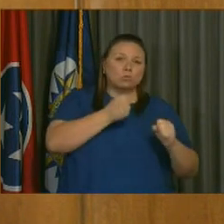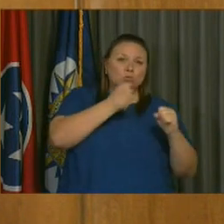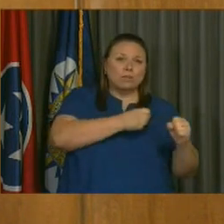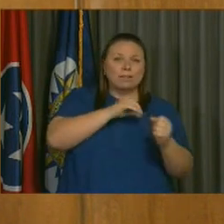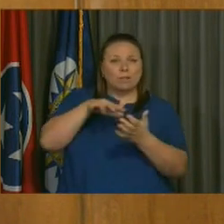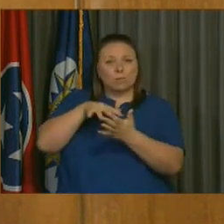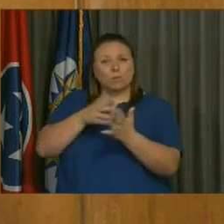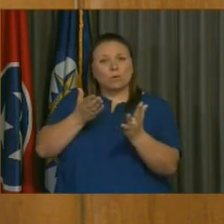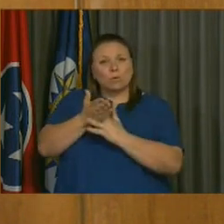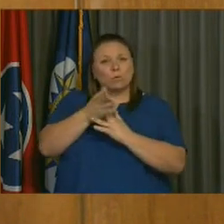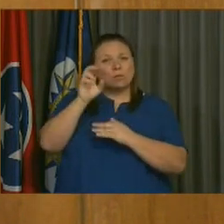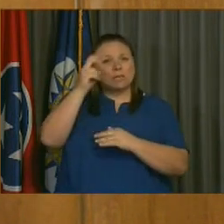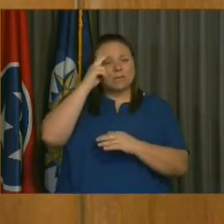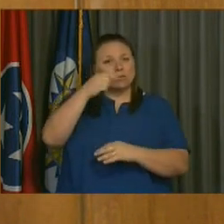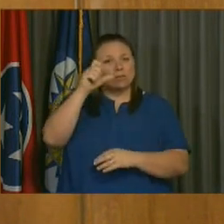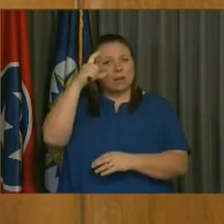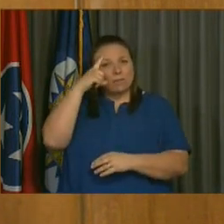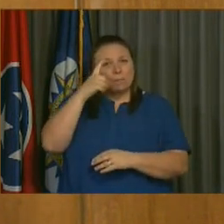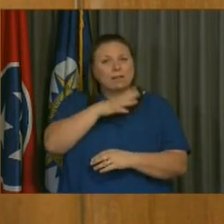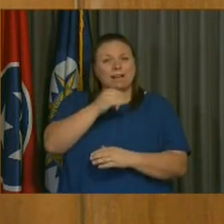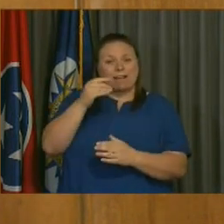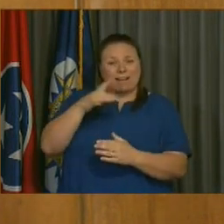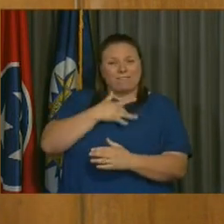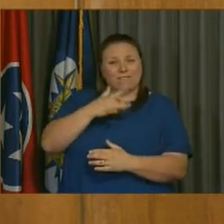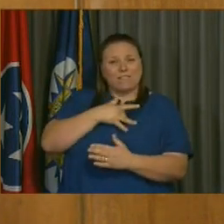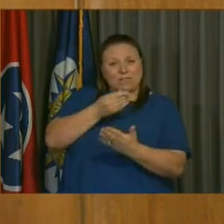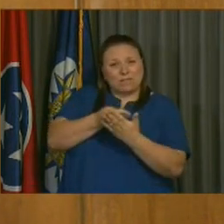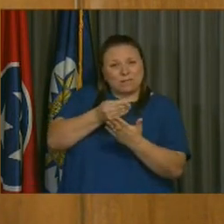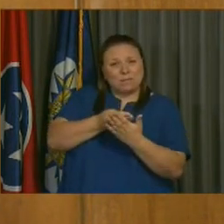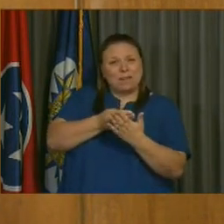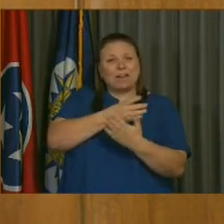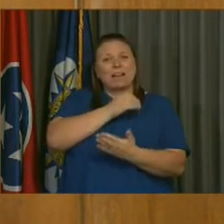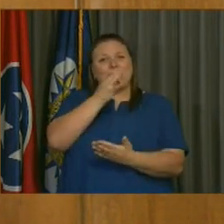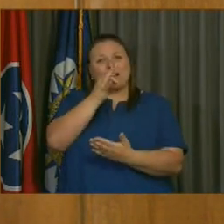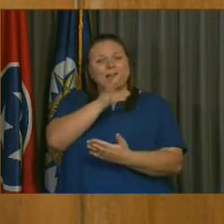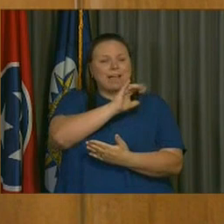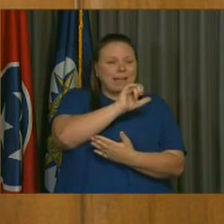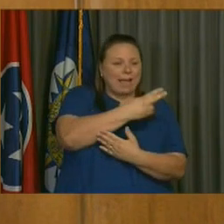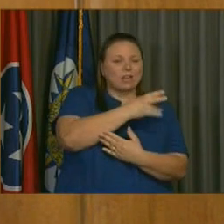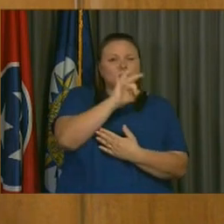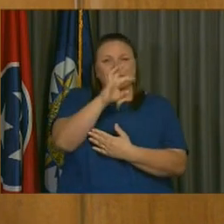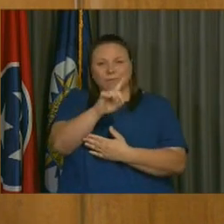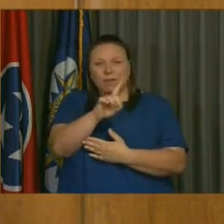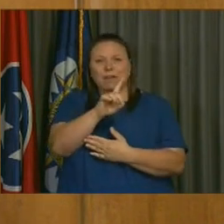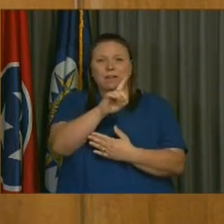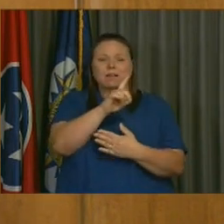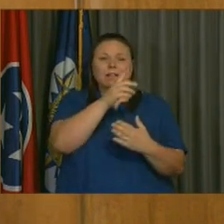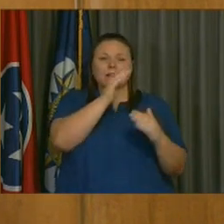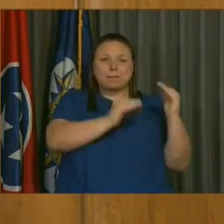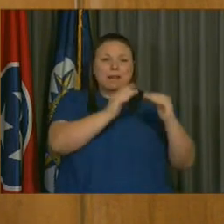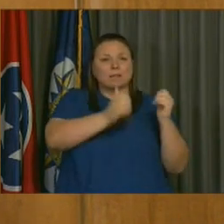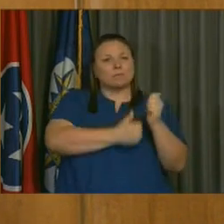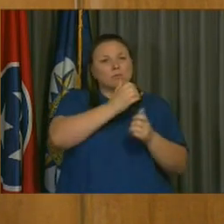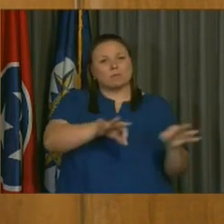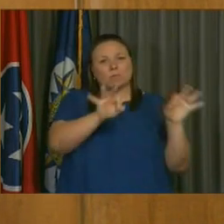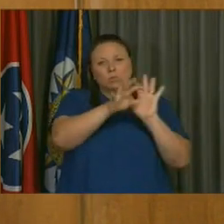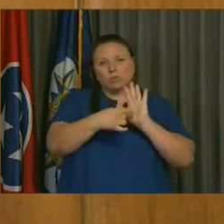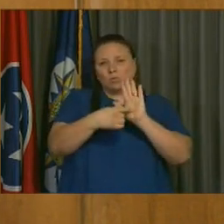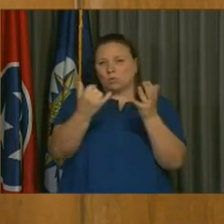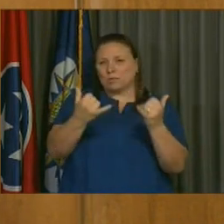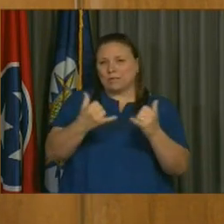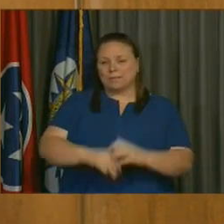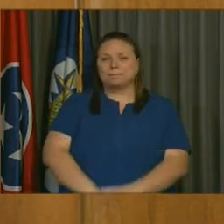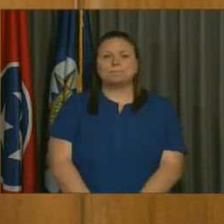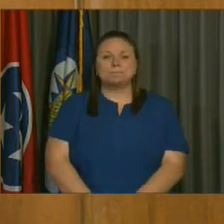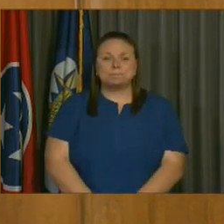Metro government. And I believe, though, that the cash and fund balance is the most important things in that report to point out to you today. So